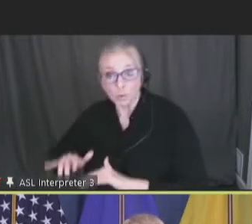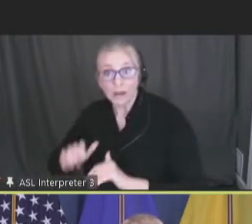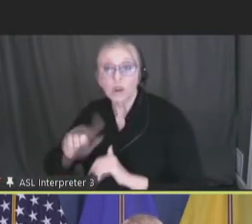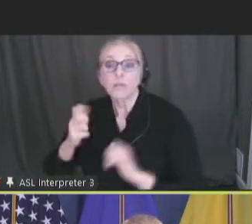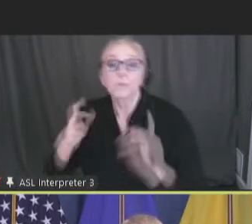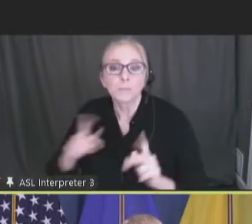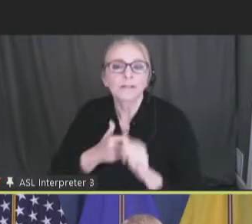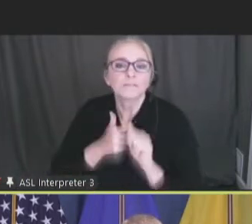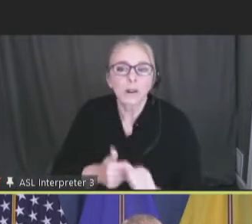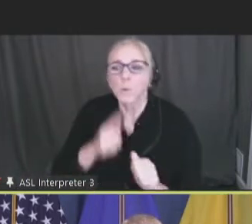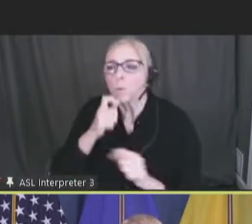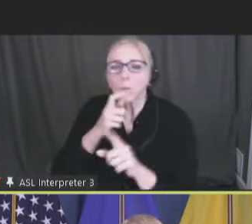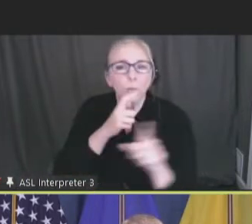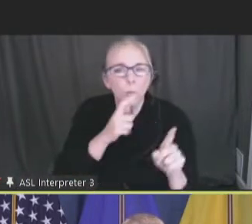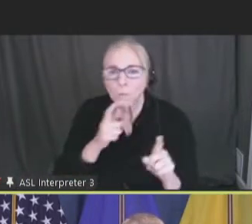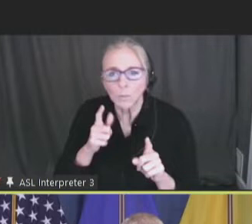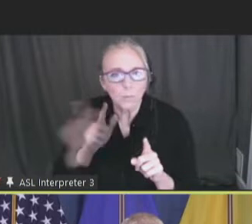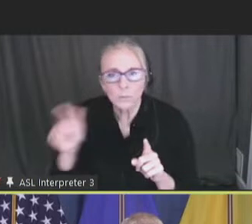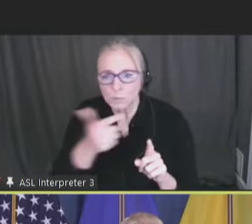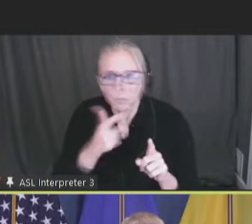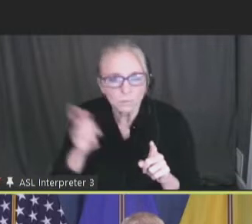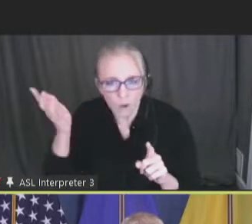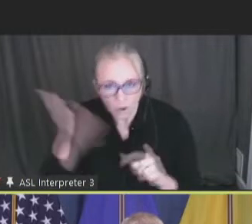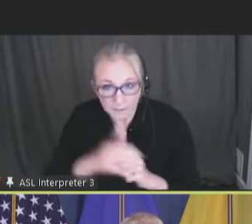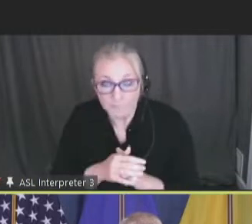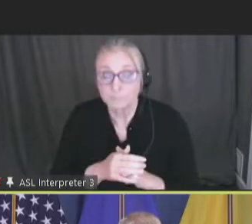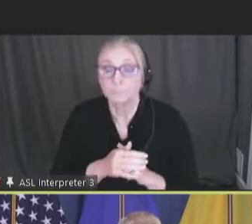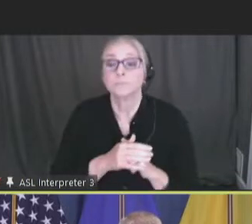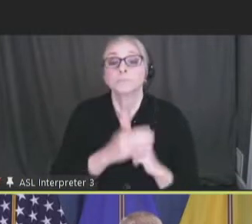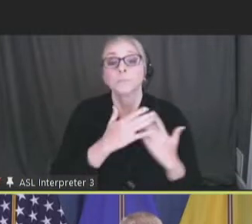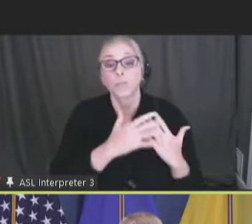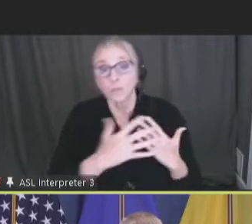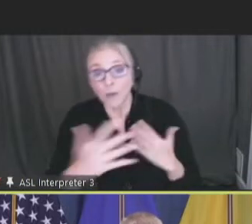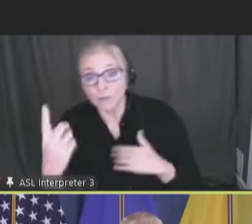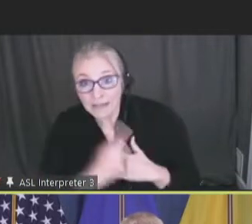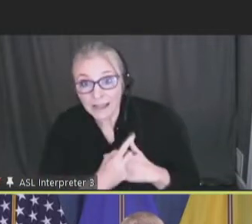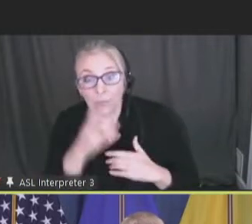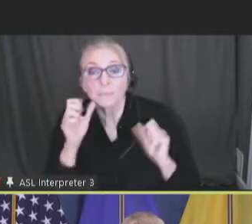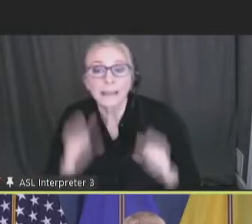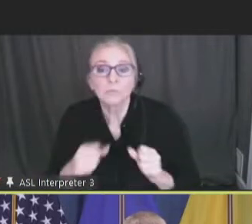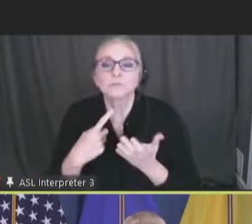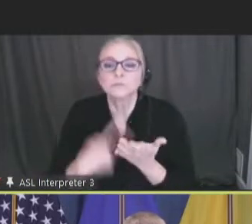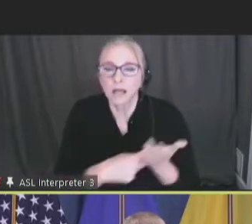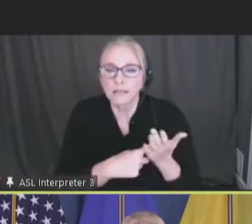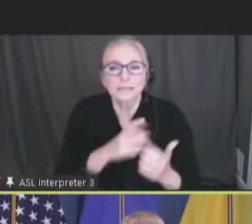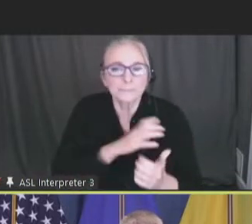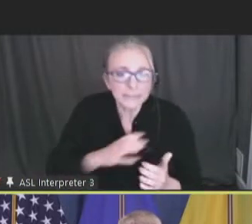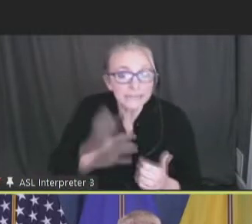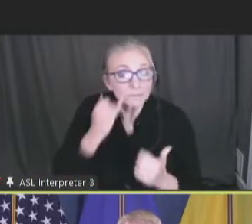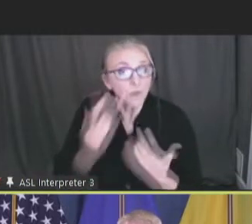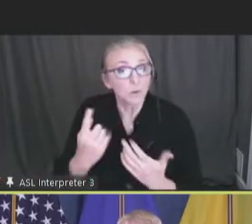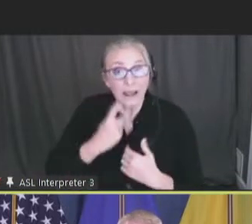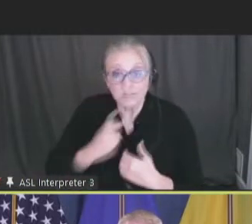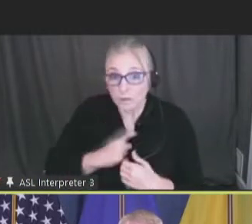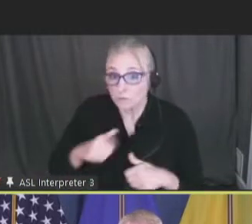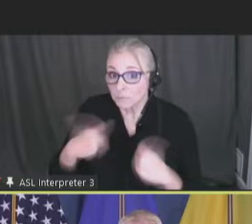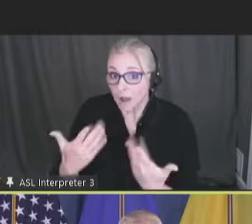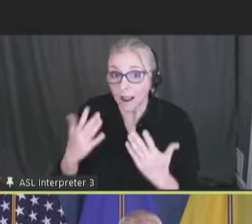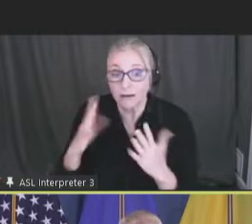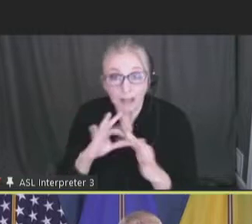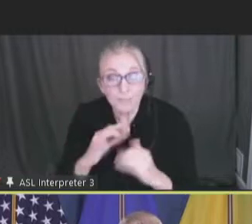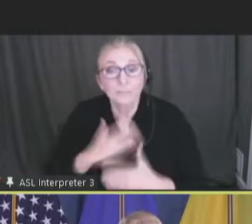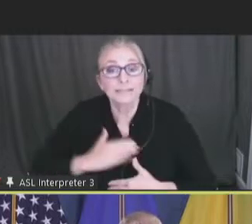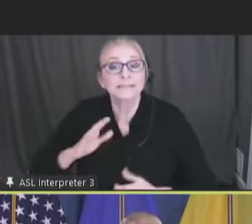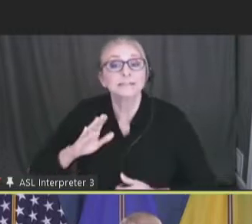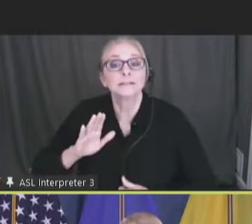following along. Throughout the day, there will be opportunities for committee discussion. If you'd like to ask a question or provide a comment, please